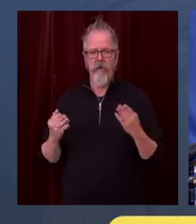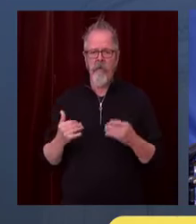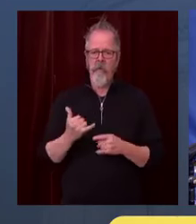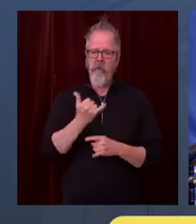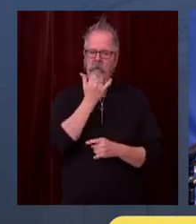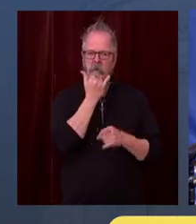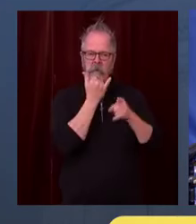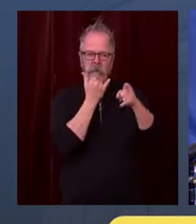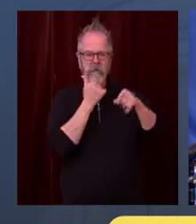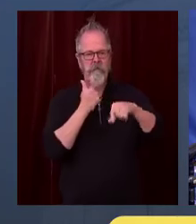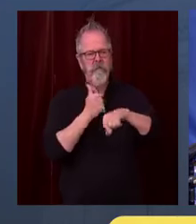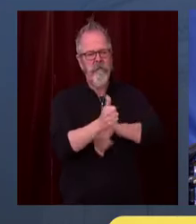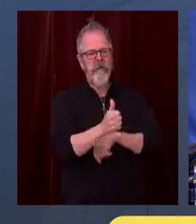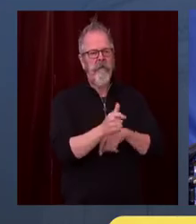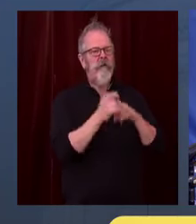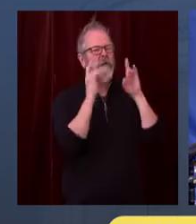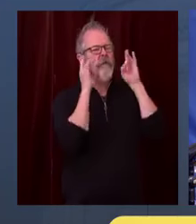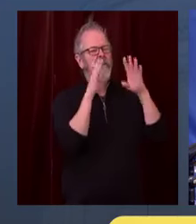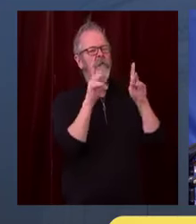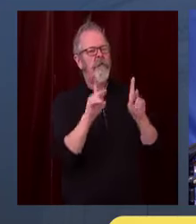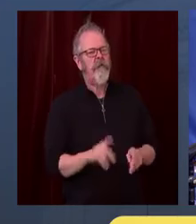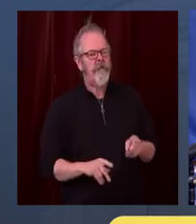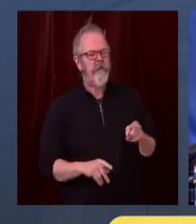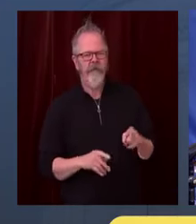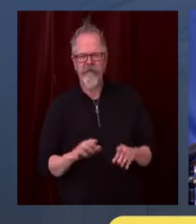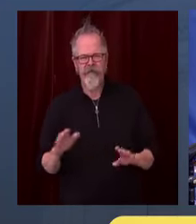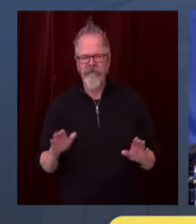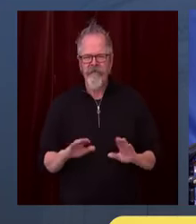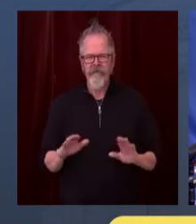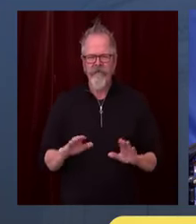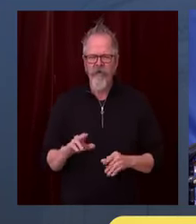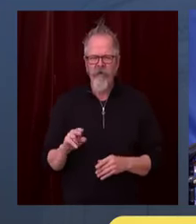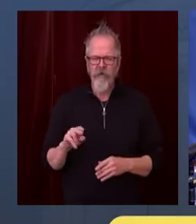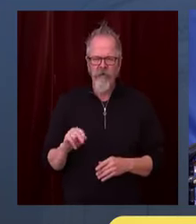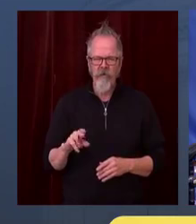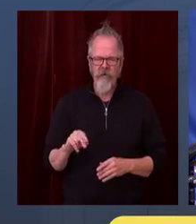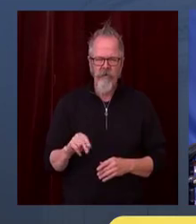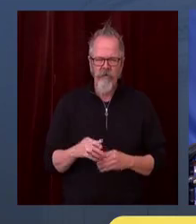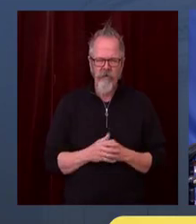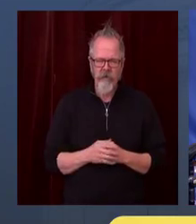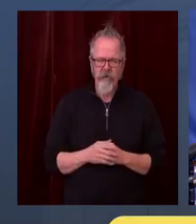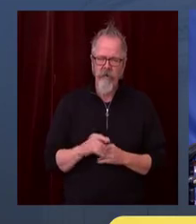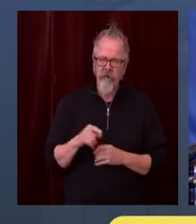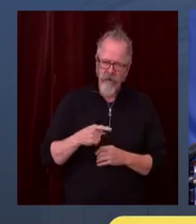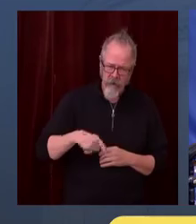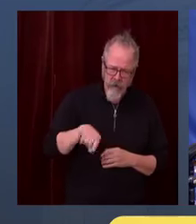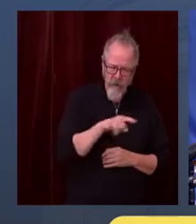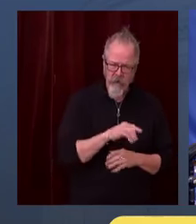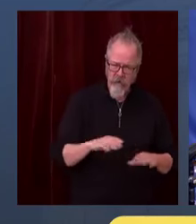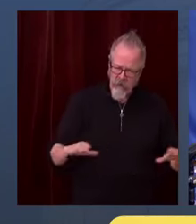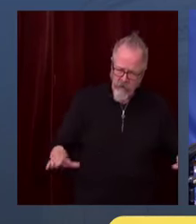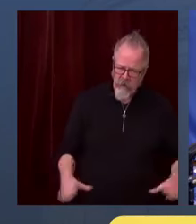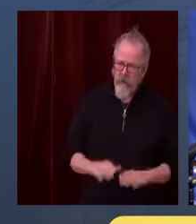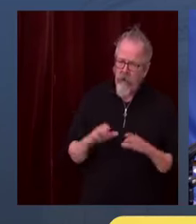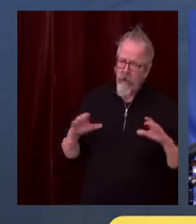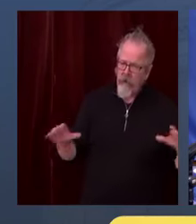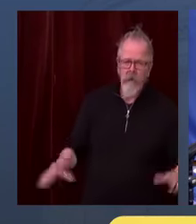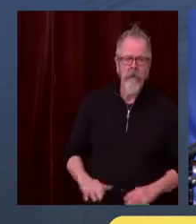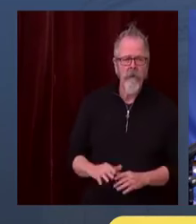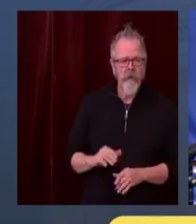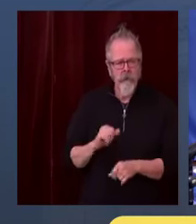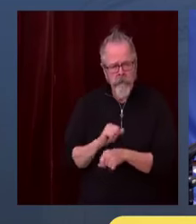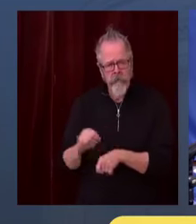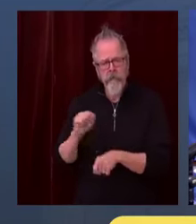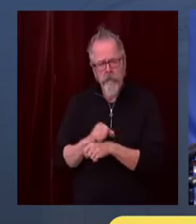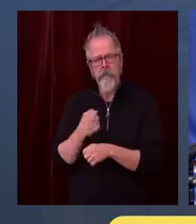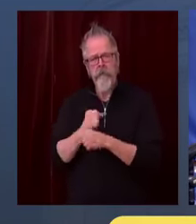punish them. They've been doing some really good work trying to reduce the risk associated with these businesses. So this is not a matter of trying